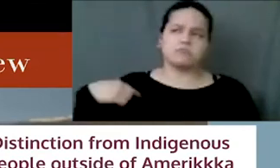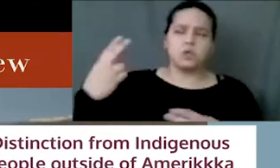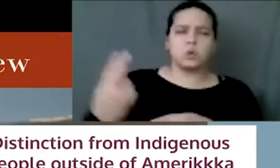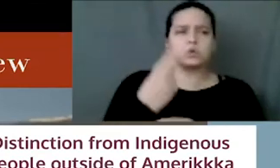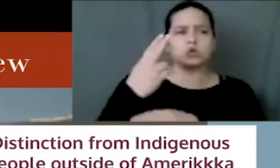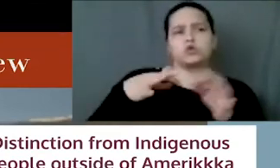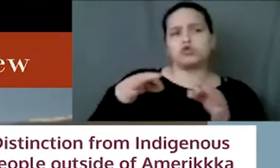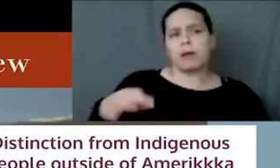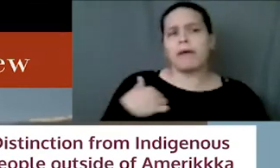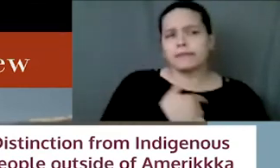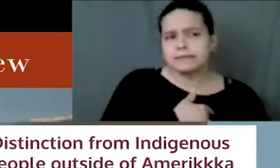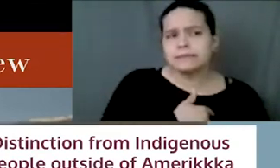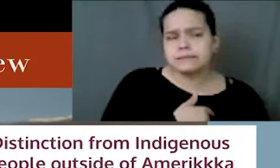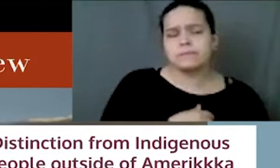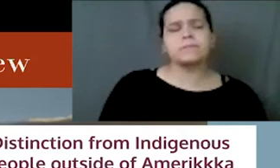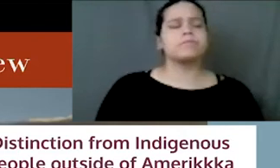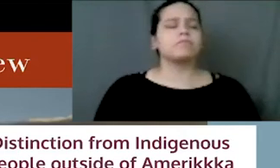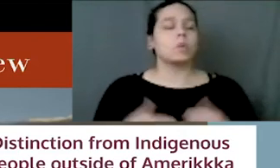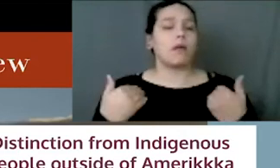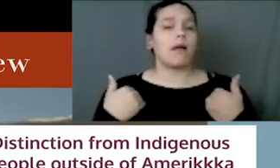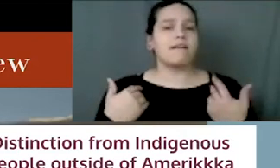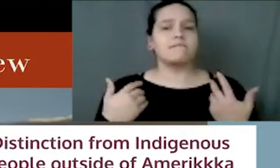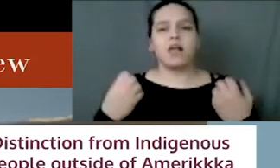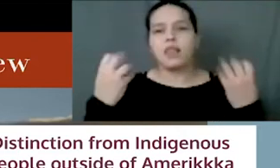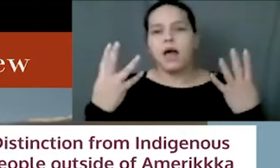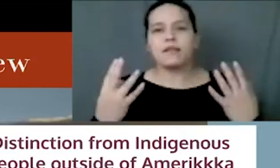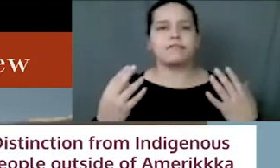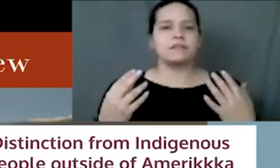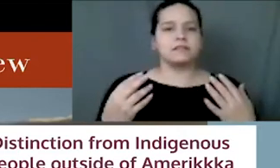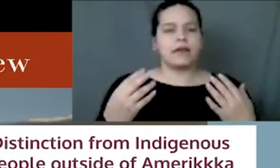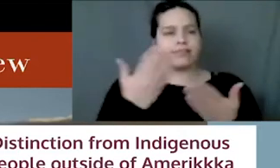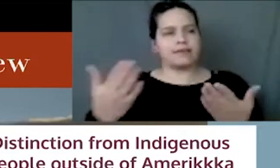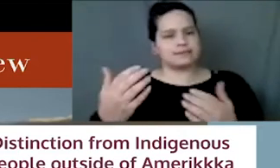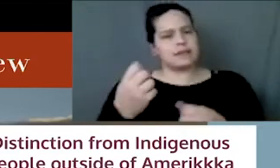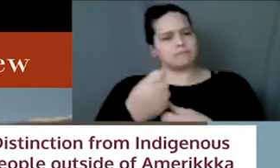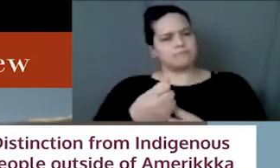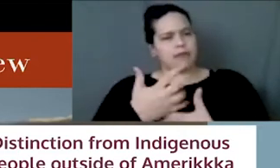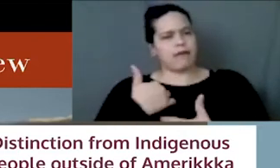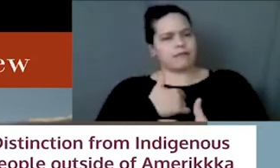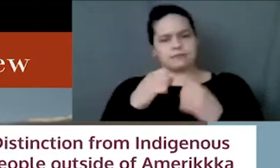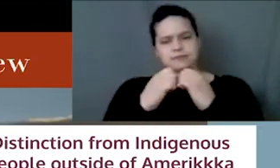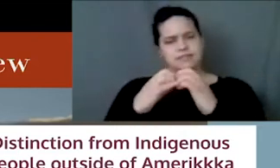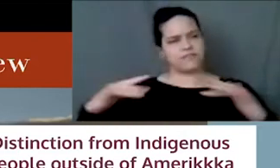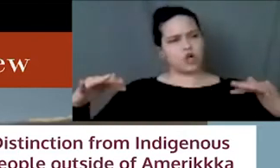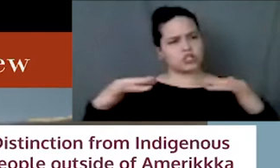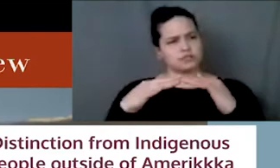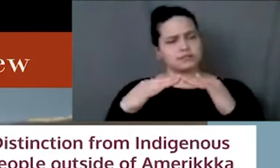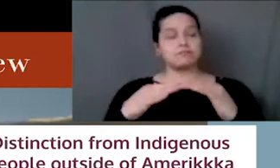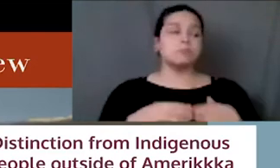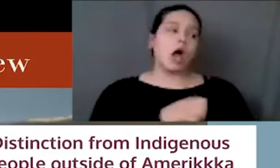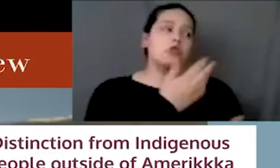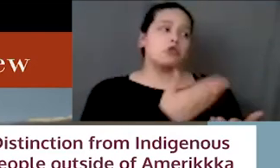us. We have a lot of diverse things that make us diverse and a lot of things that make us very similar.